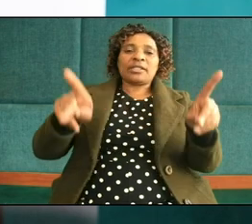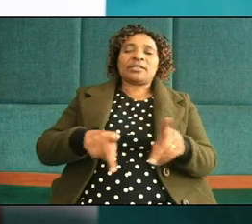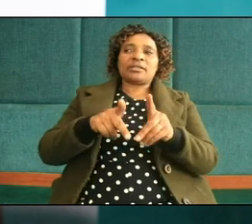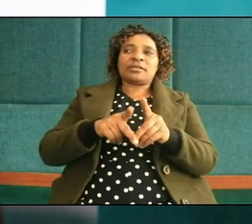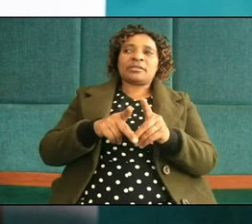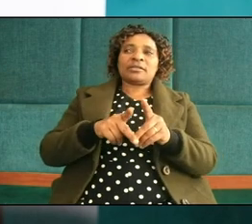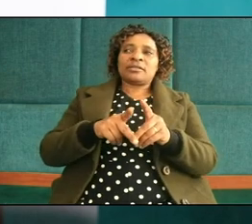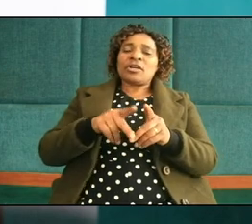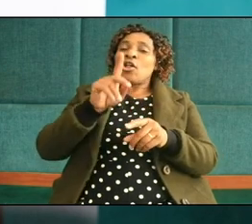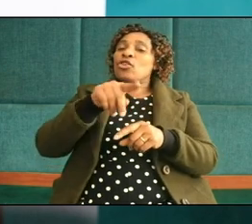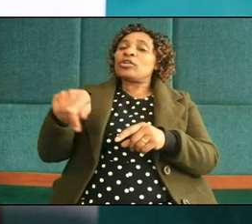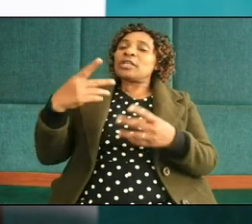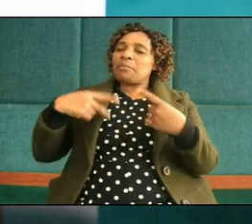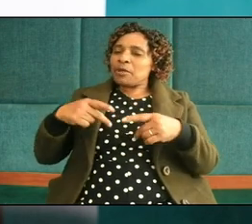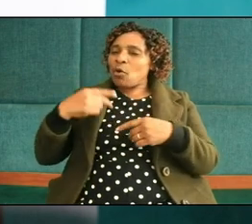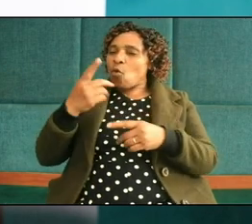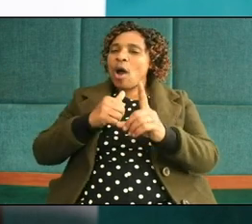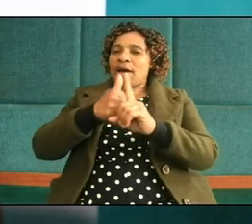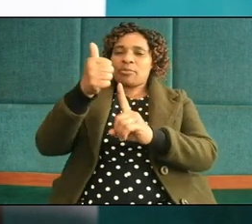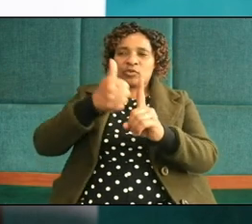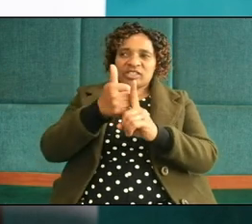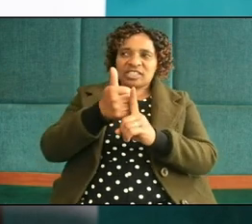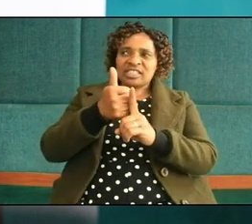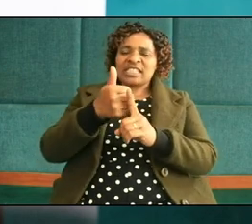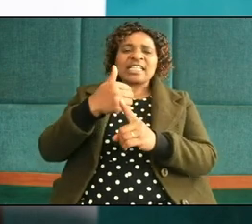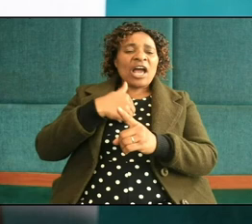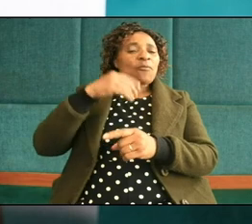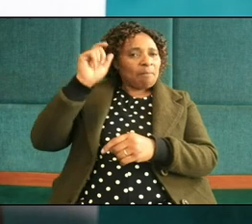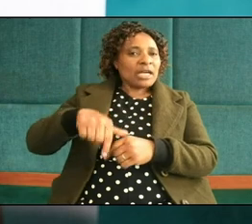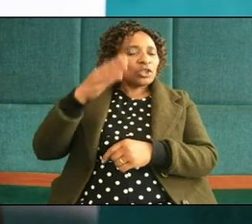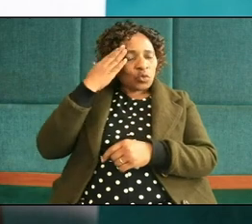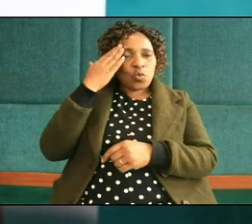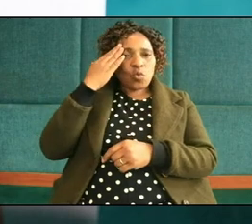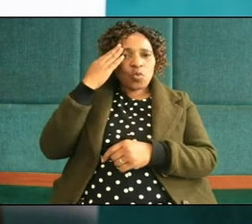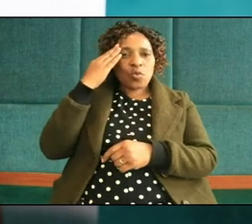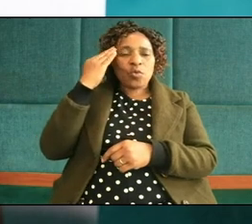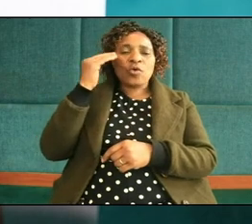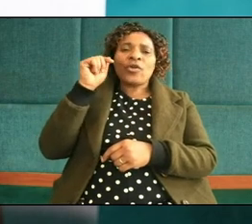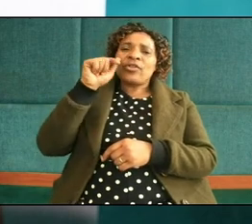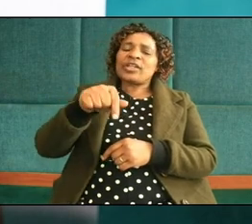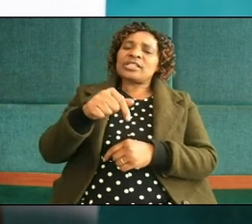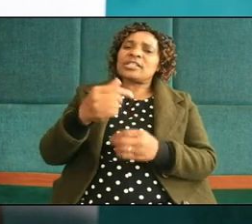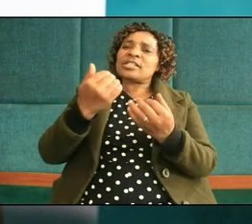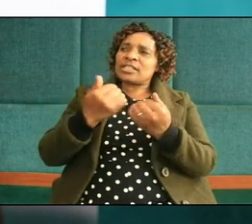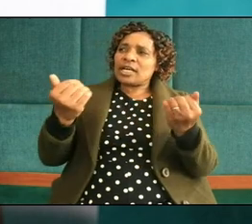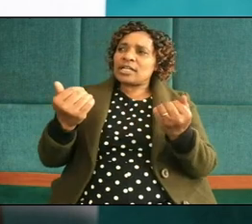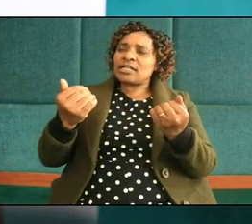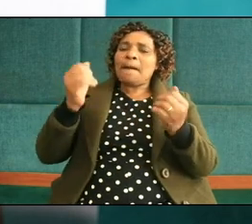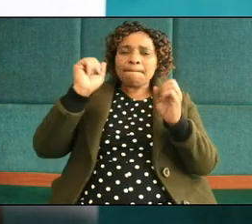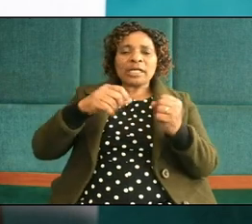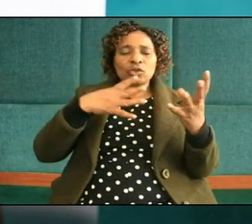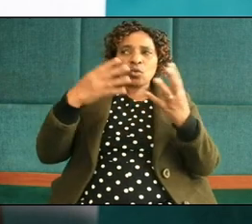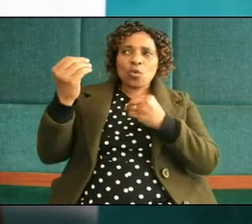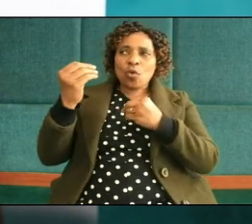those people who are abused they have to know that the church is dealing with it I have to go